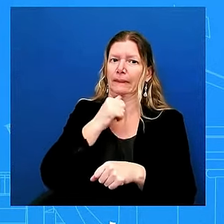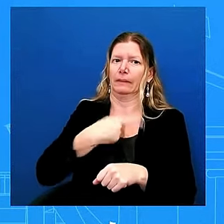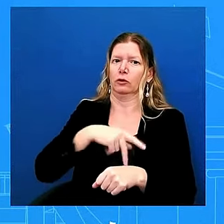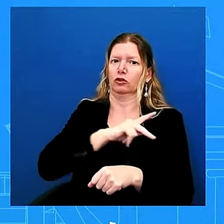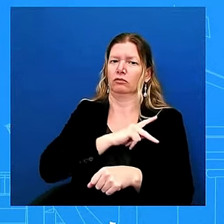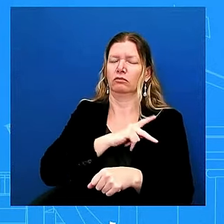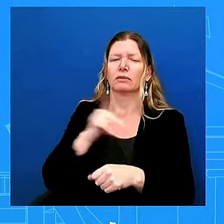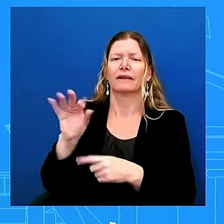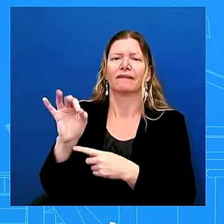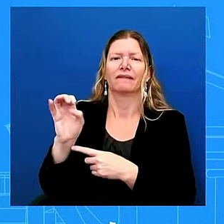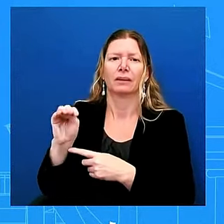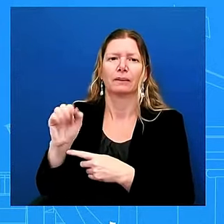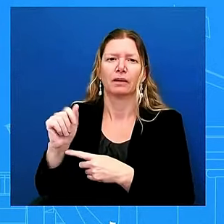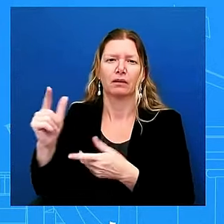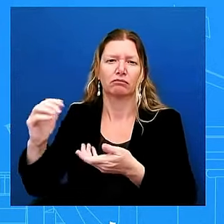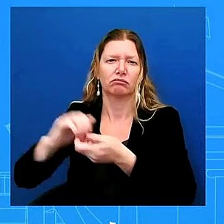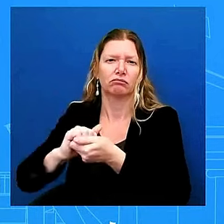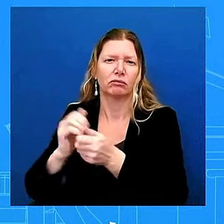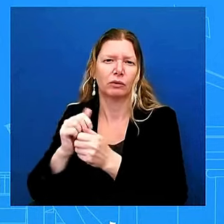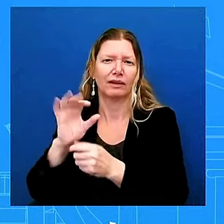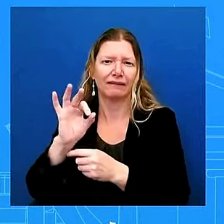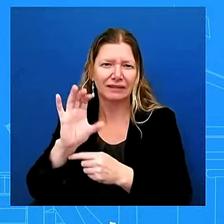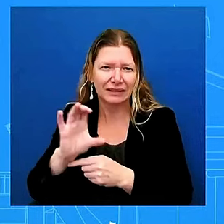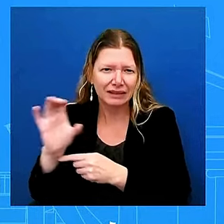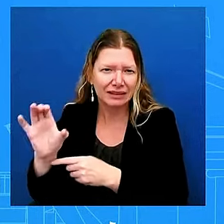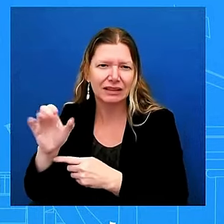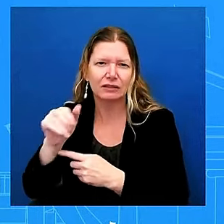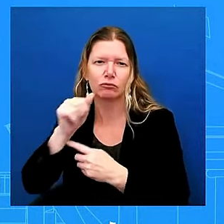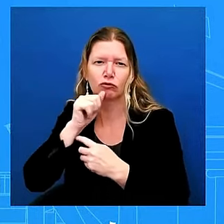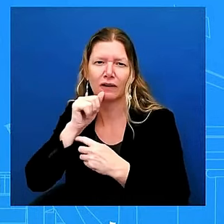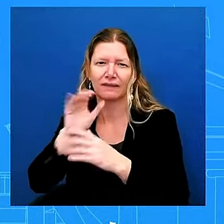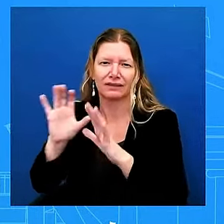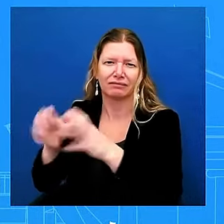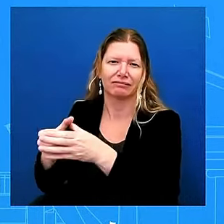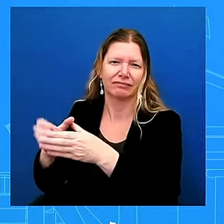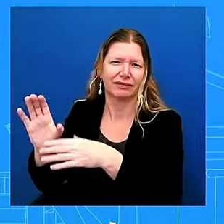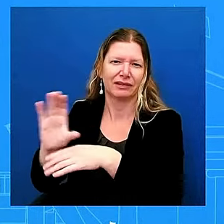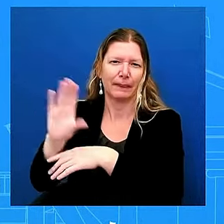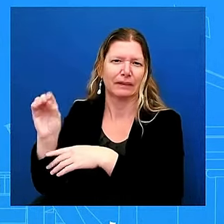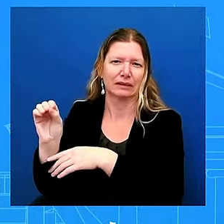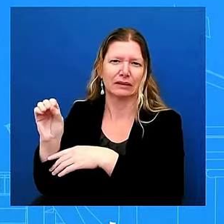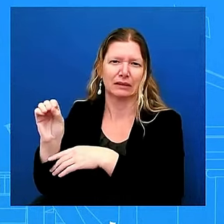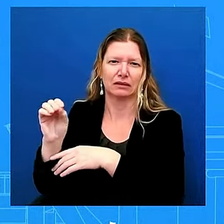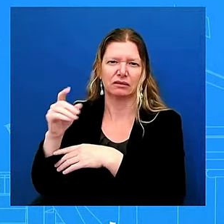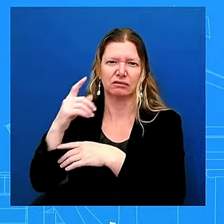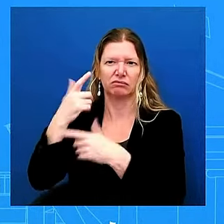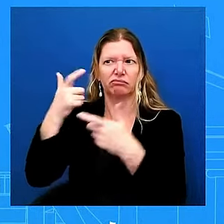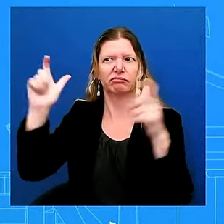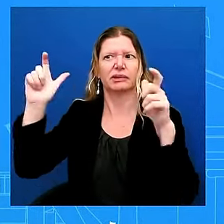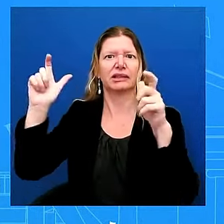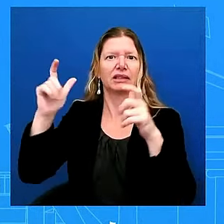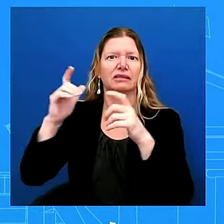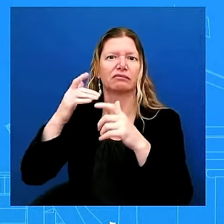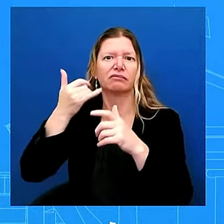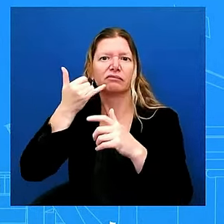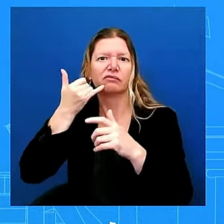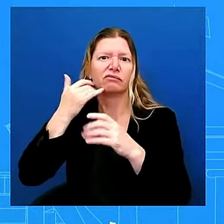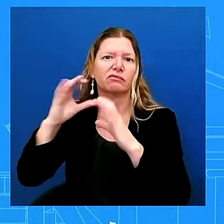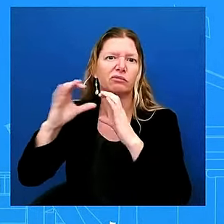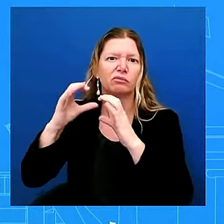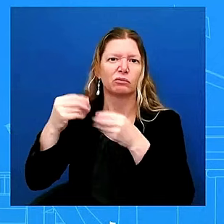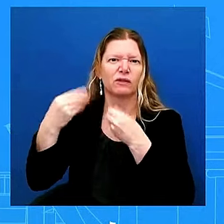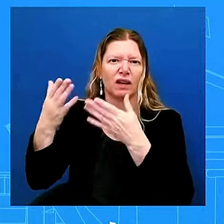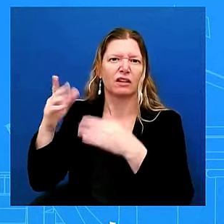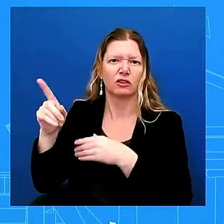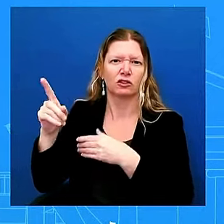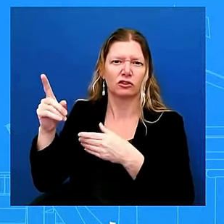participate in this and as you heard me say if you're not let's imagine a customer of at&t but verizon is